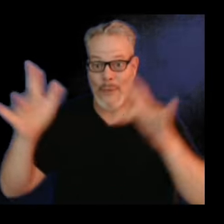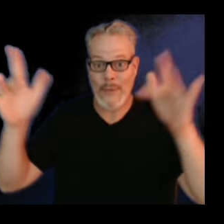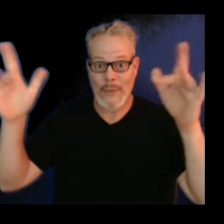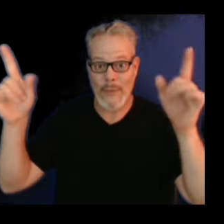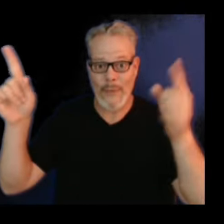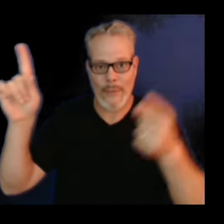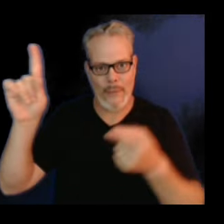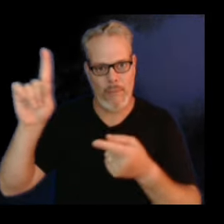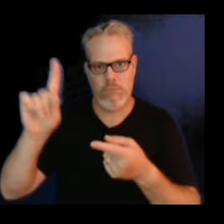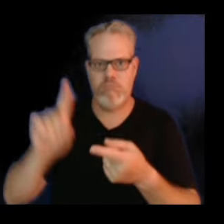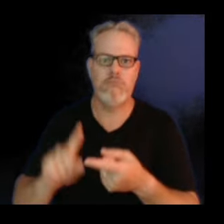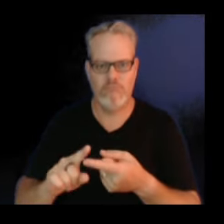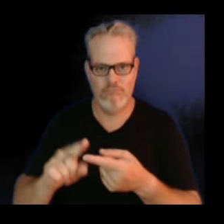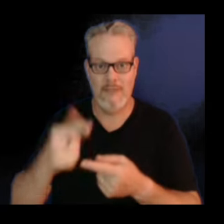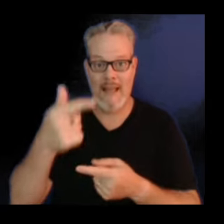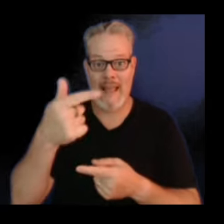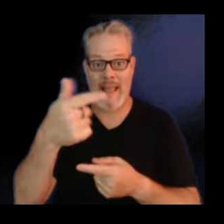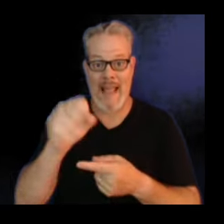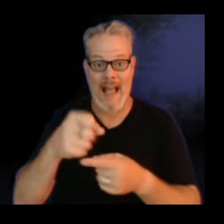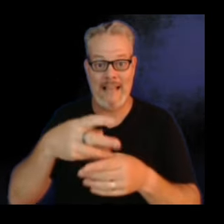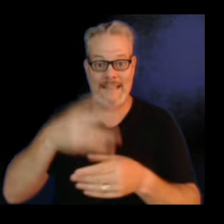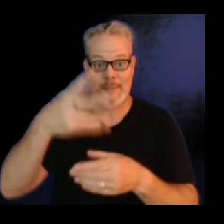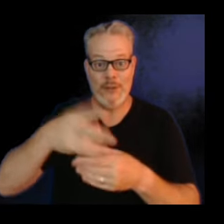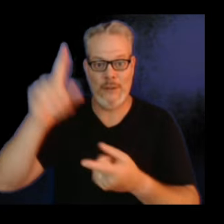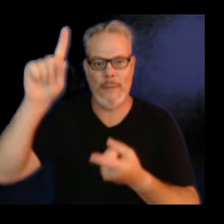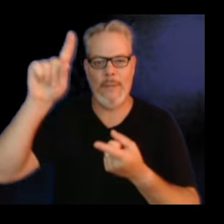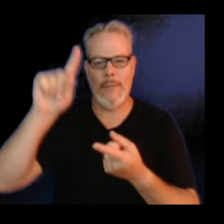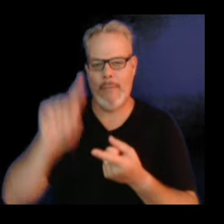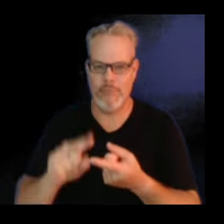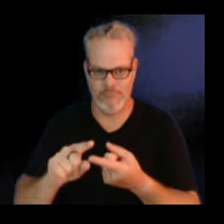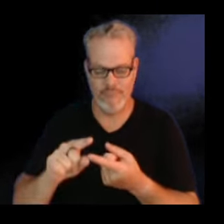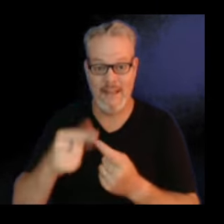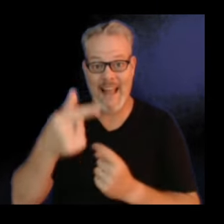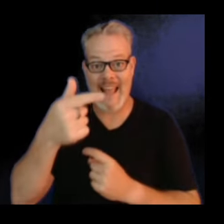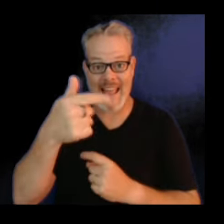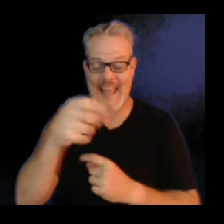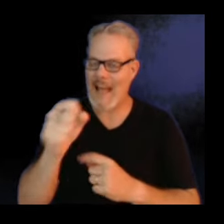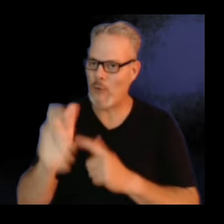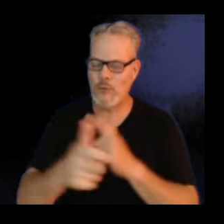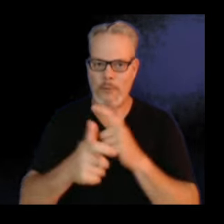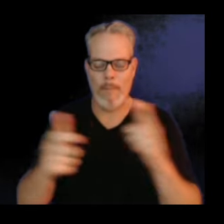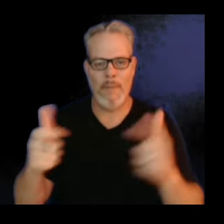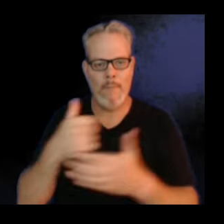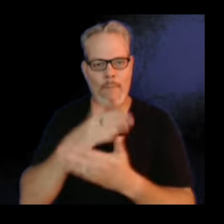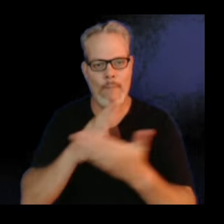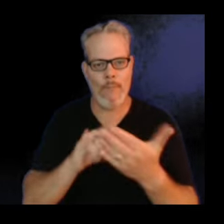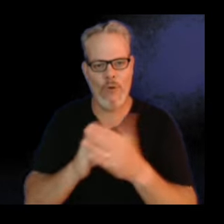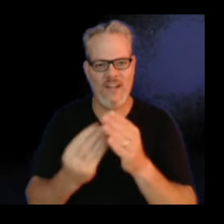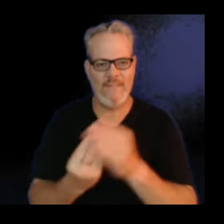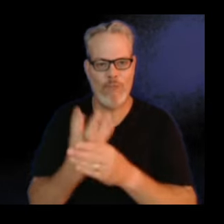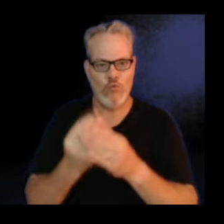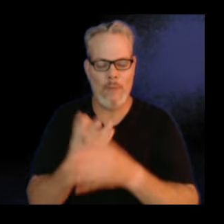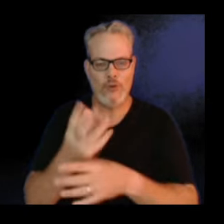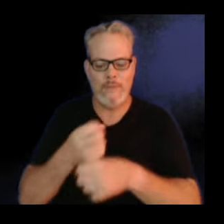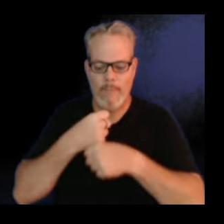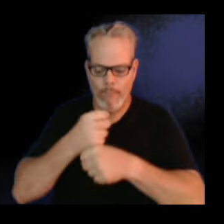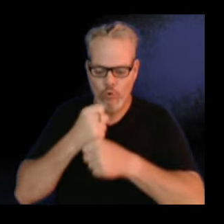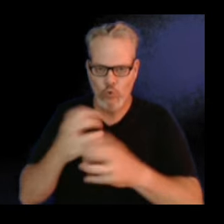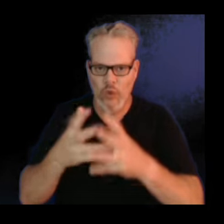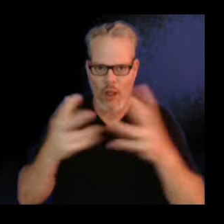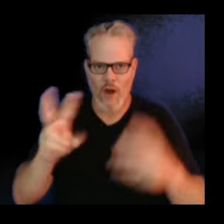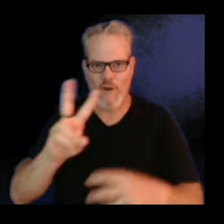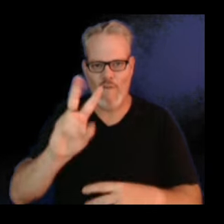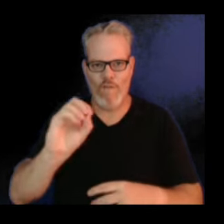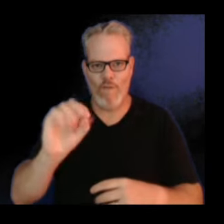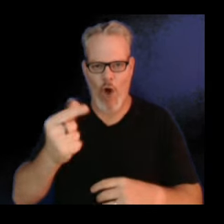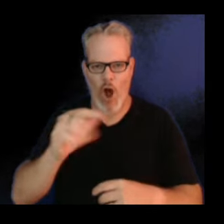are back to background. Since gas was a major impact from eruption that produced vog island-wide, the air has